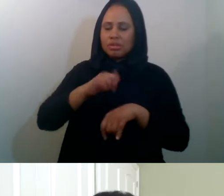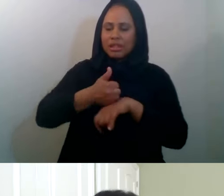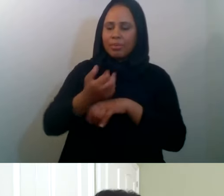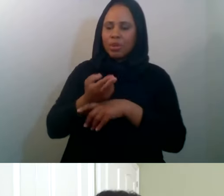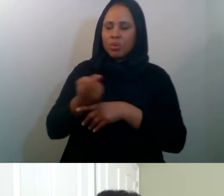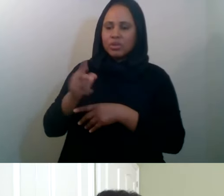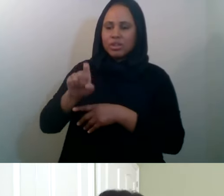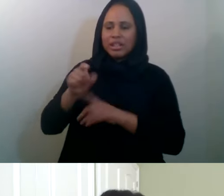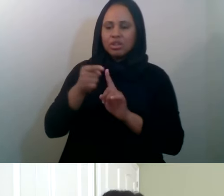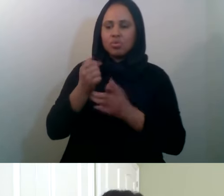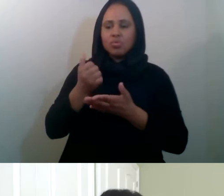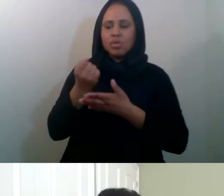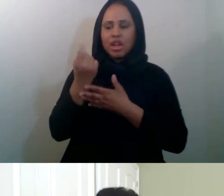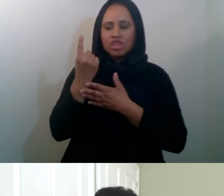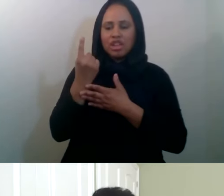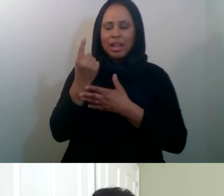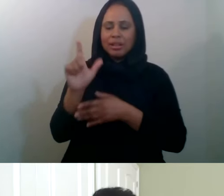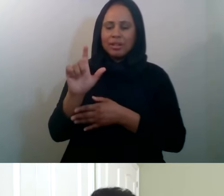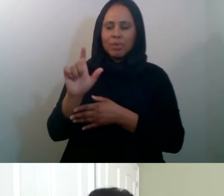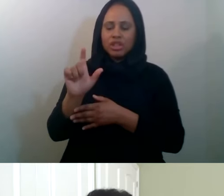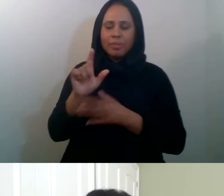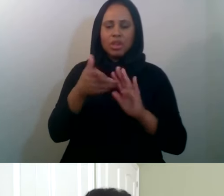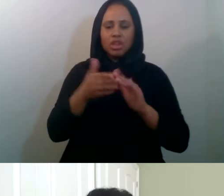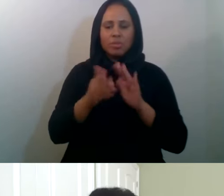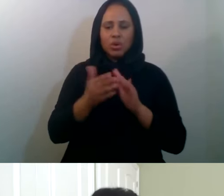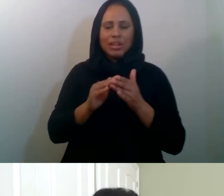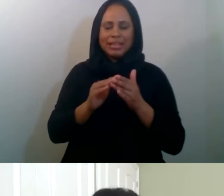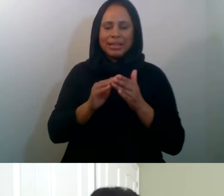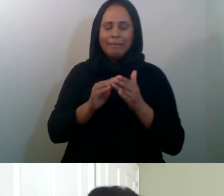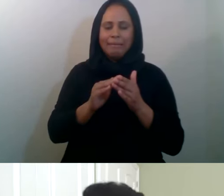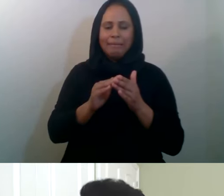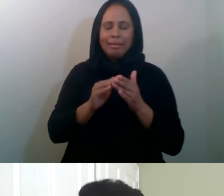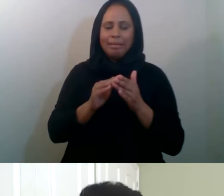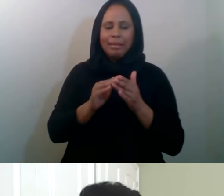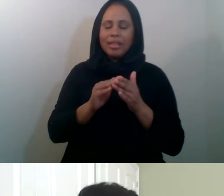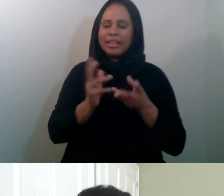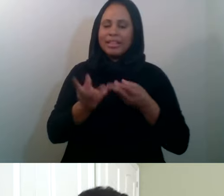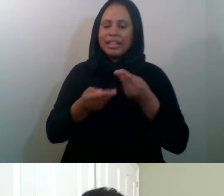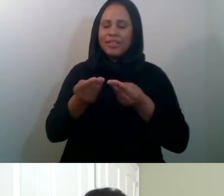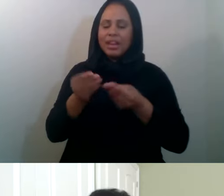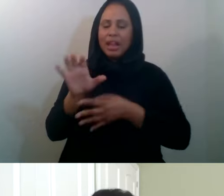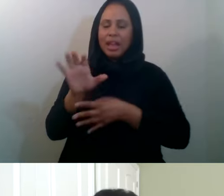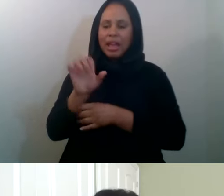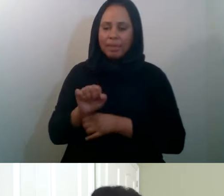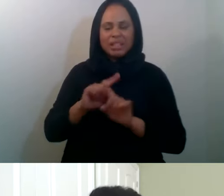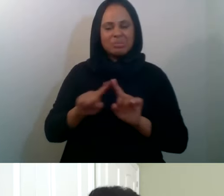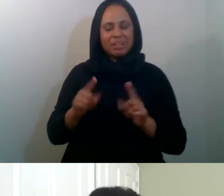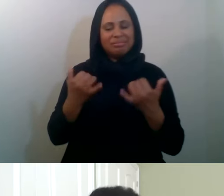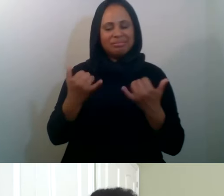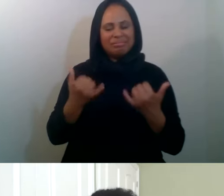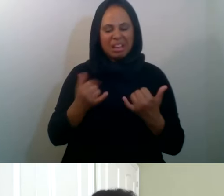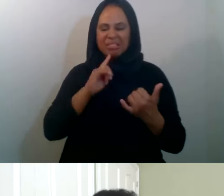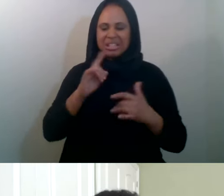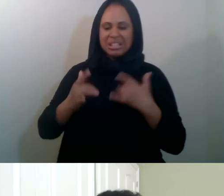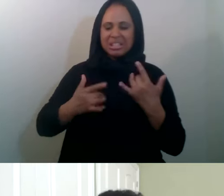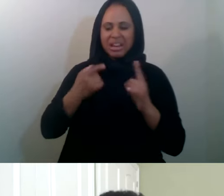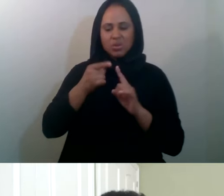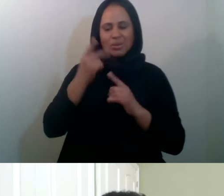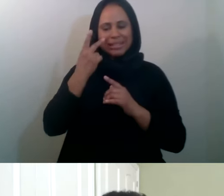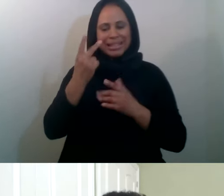community's specific giving habits. But it's exciting to see some effort and some research within the space. But